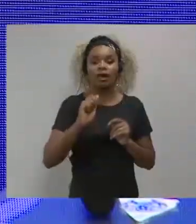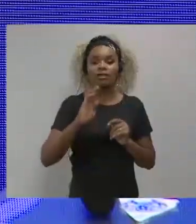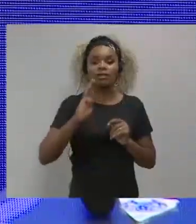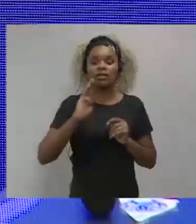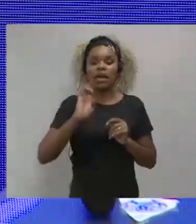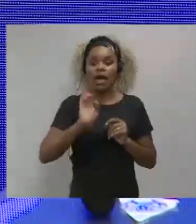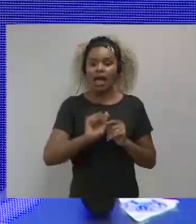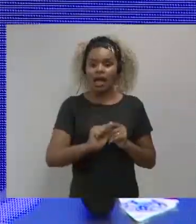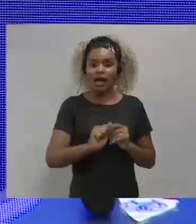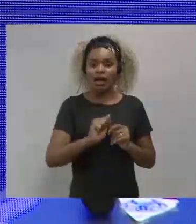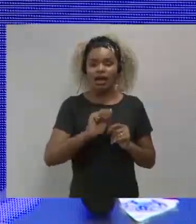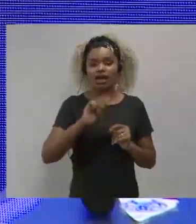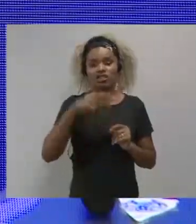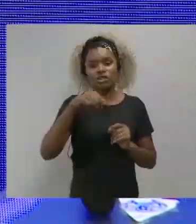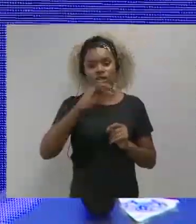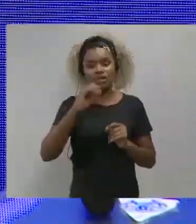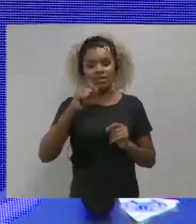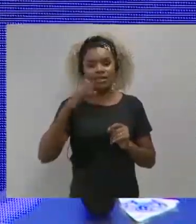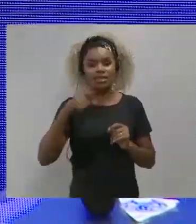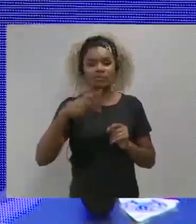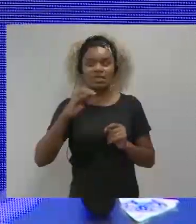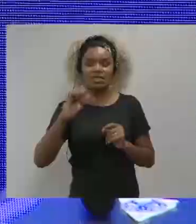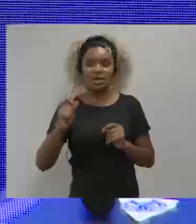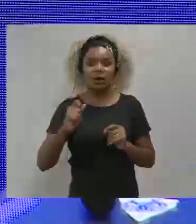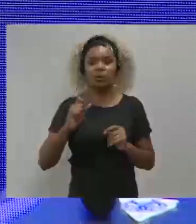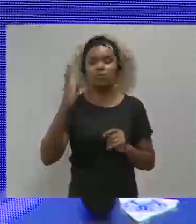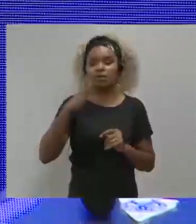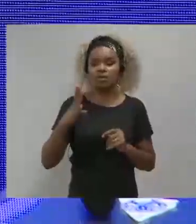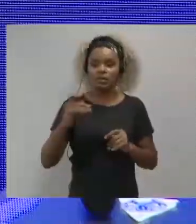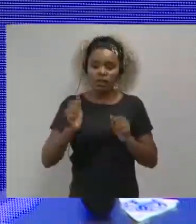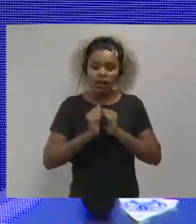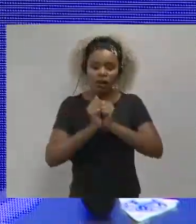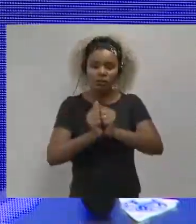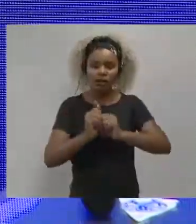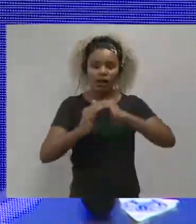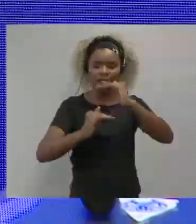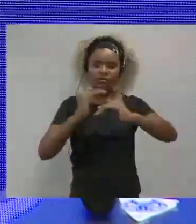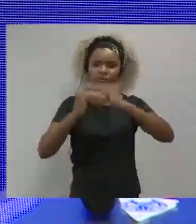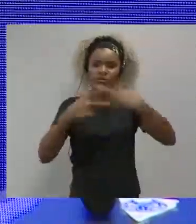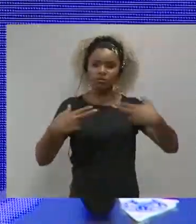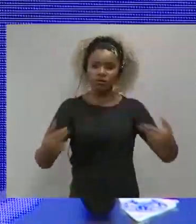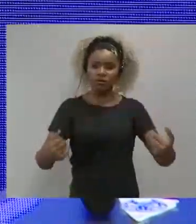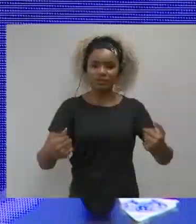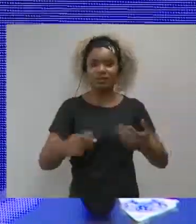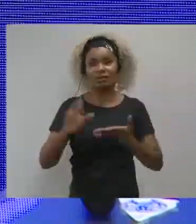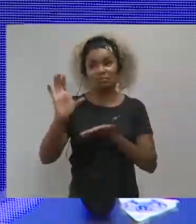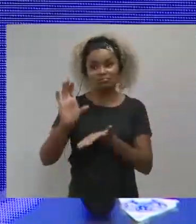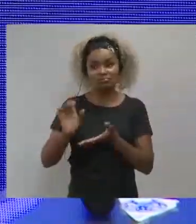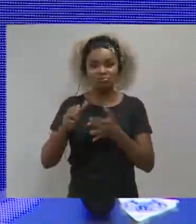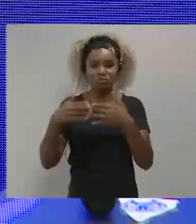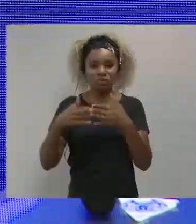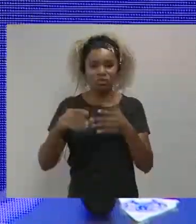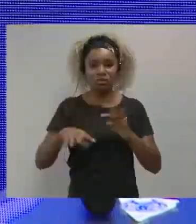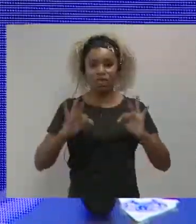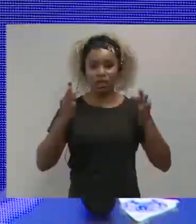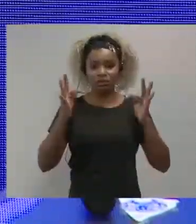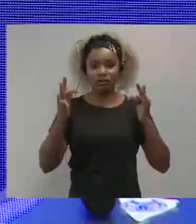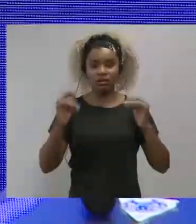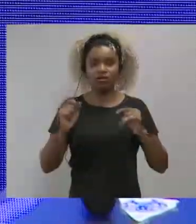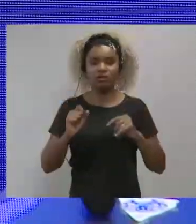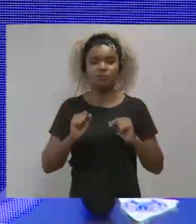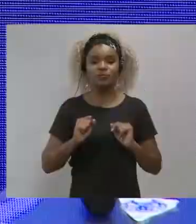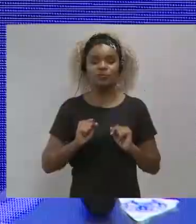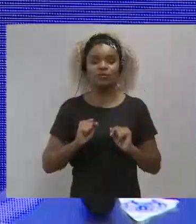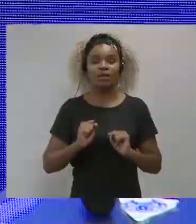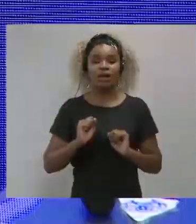with the national agency, a development of a product, a technological